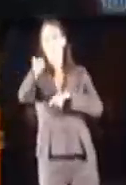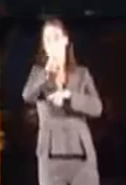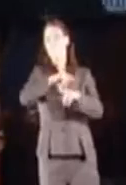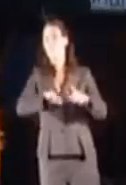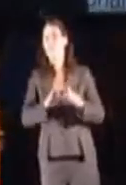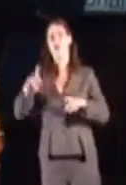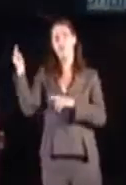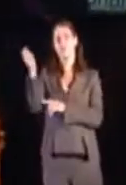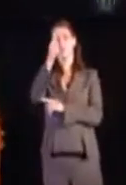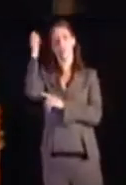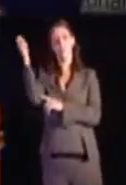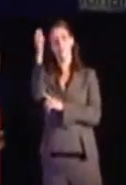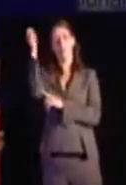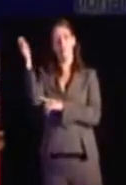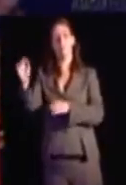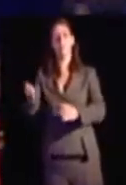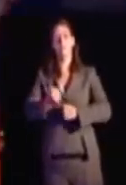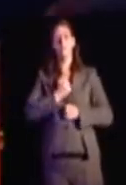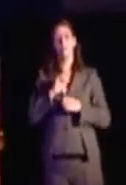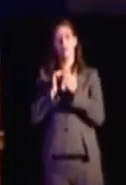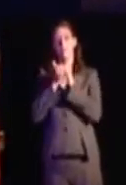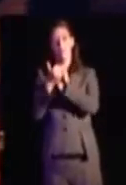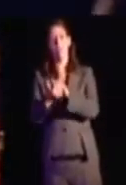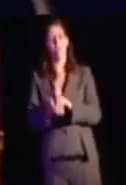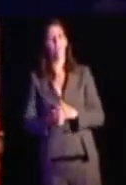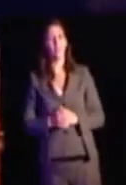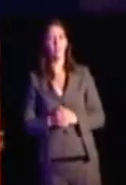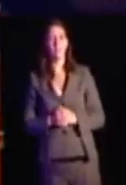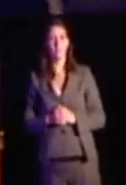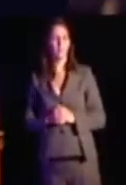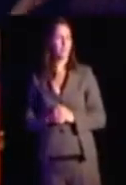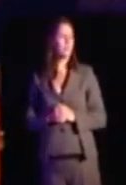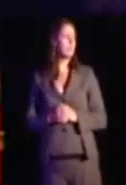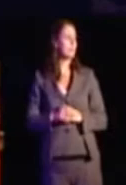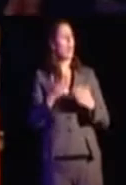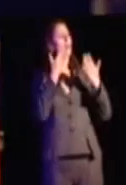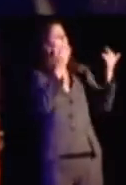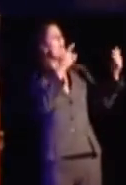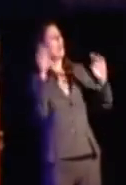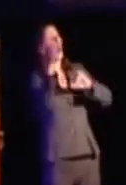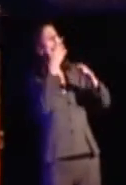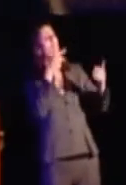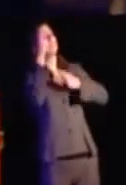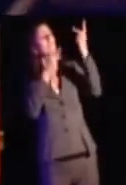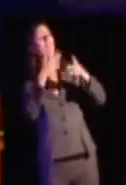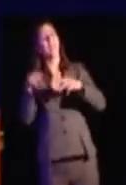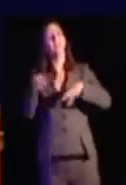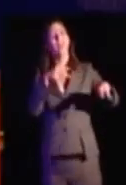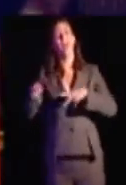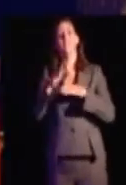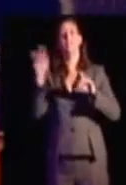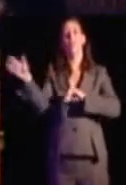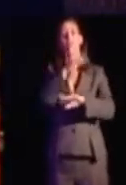We are the champions, my friends. Let's see all you're done. And